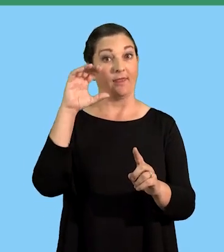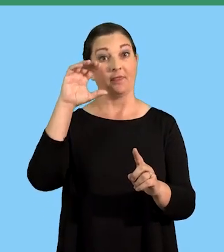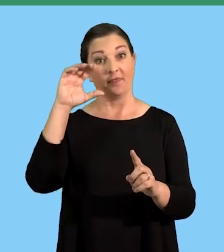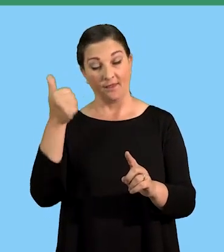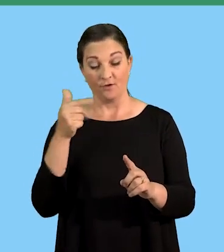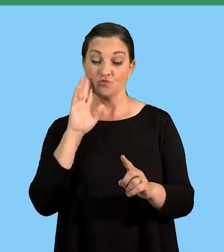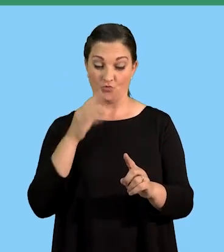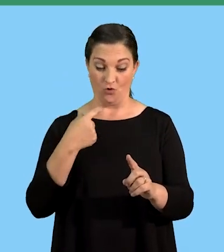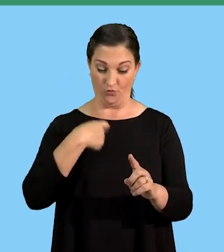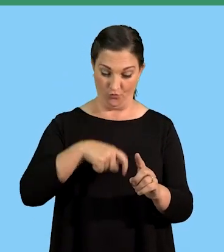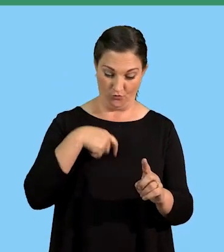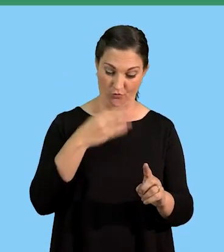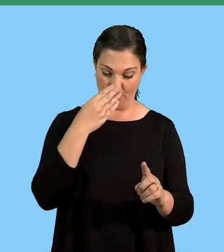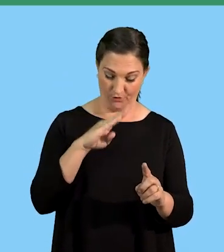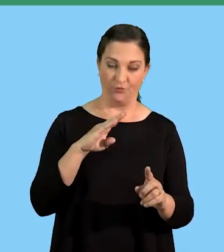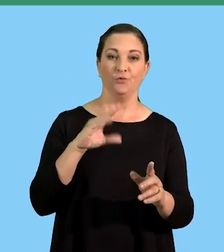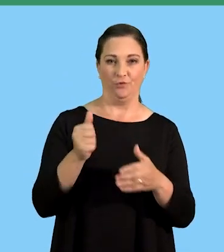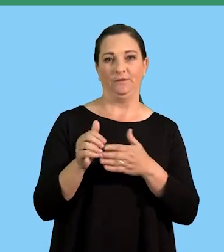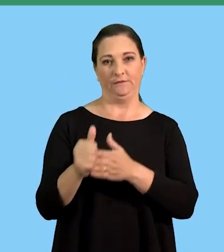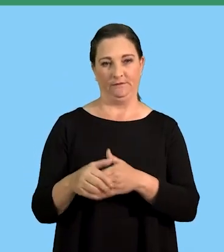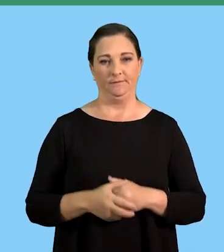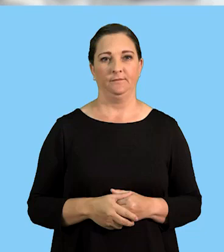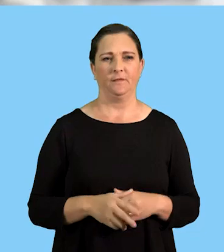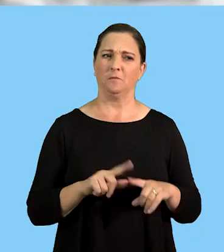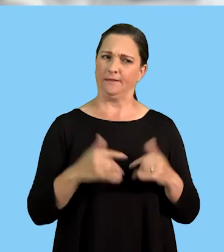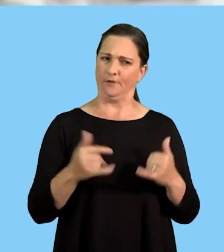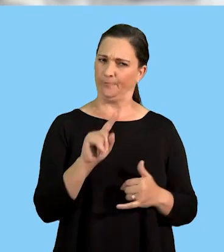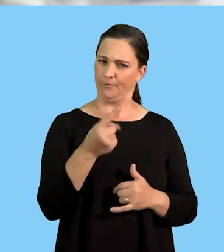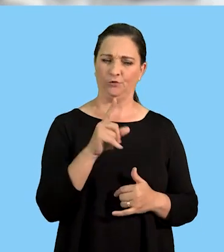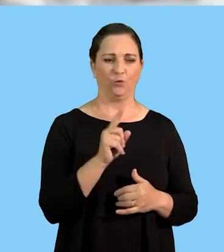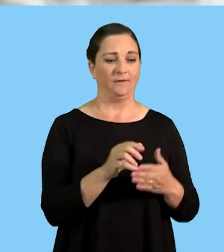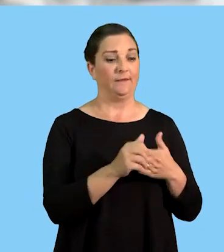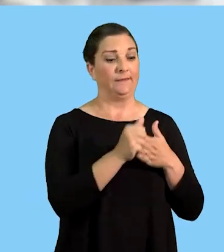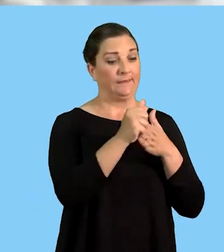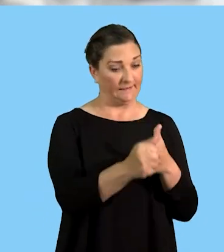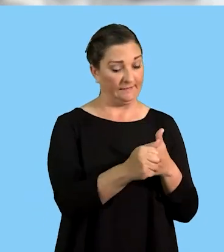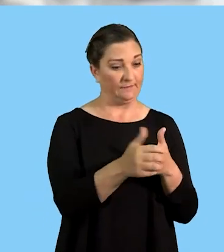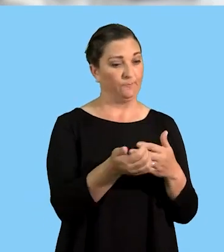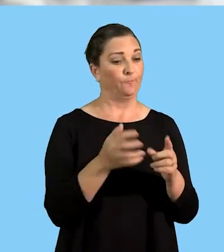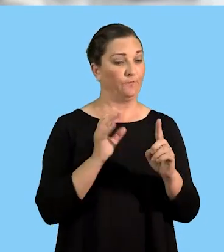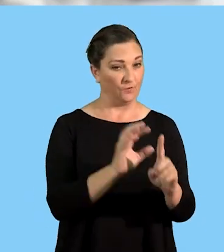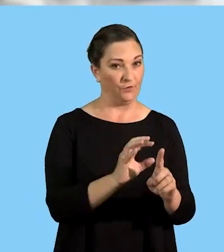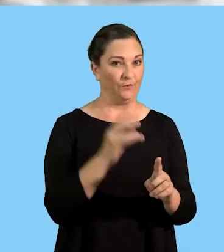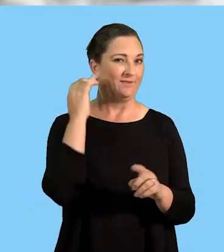attitude in successful leadership. Now, let us look into leaders and followers as a theory.